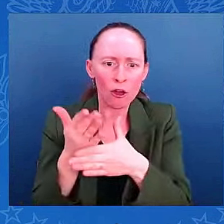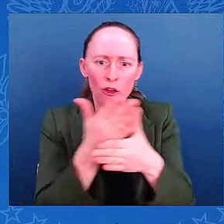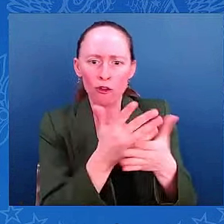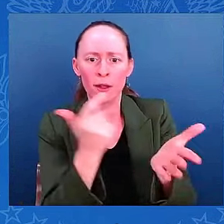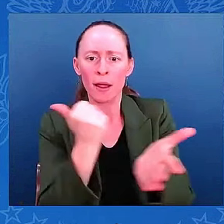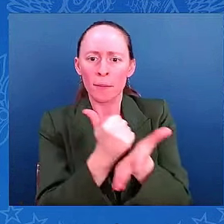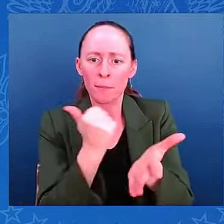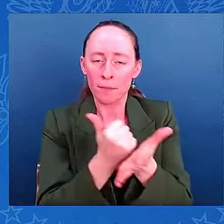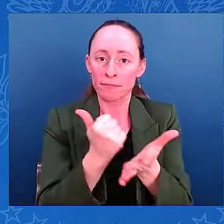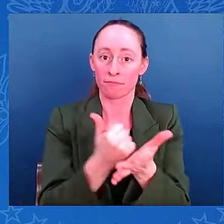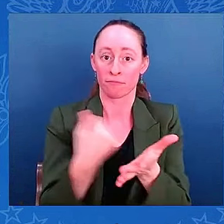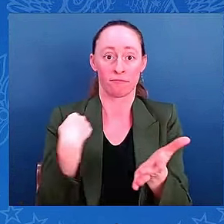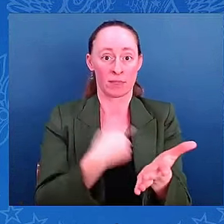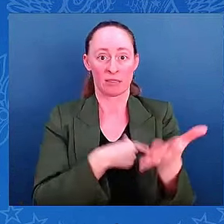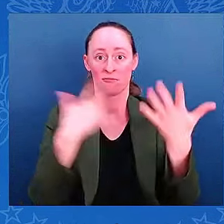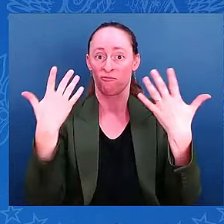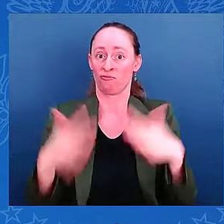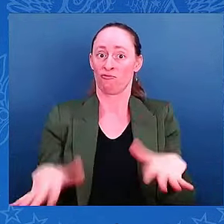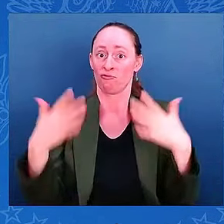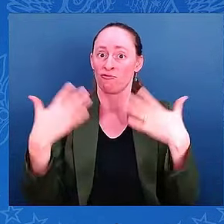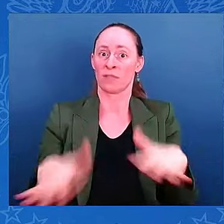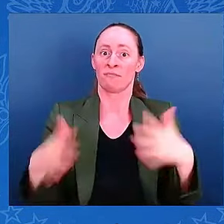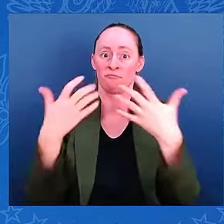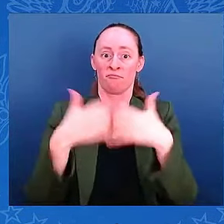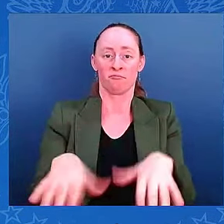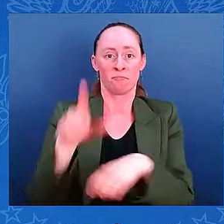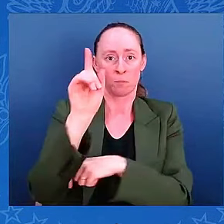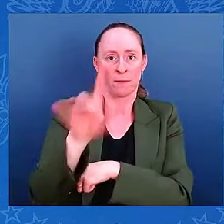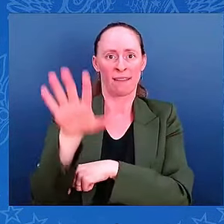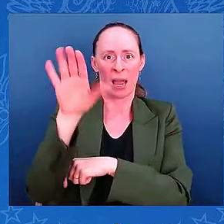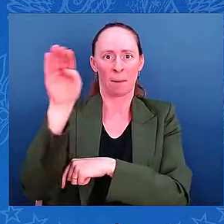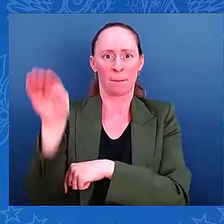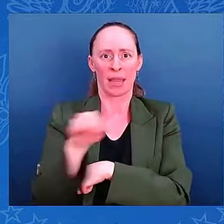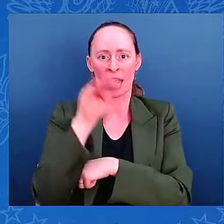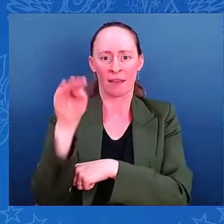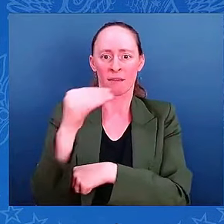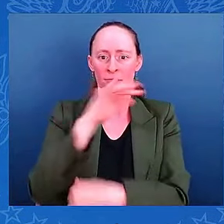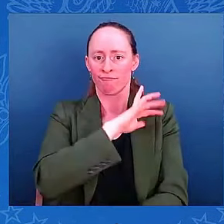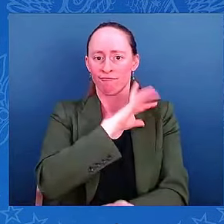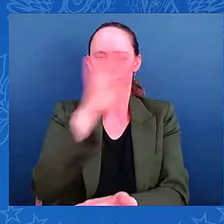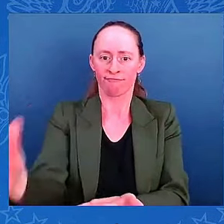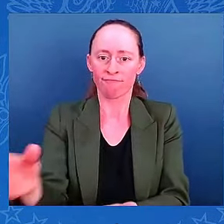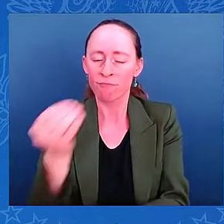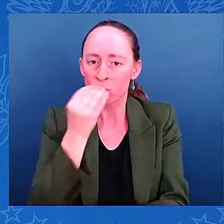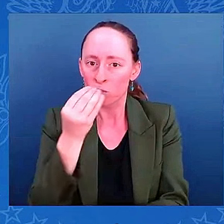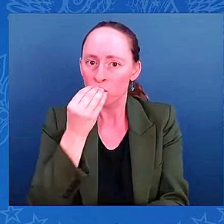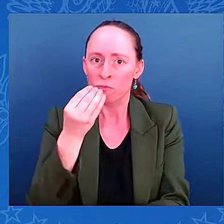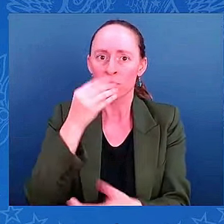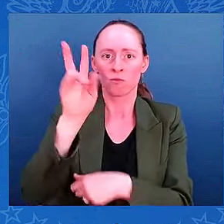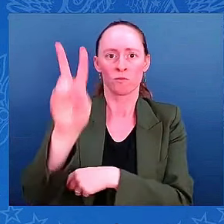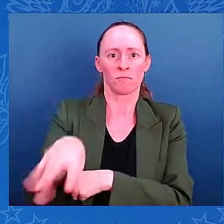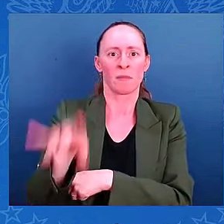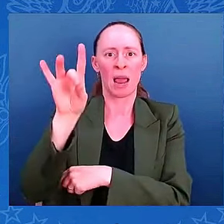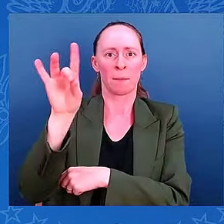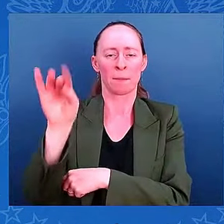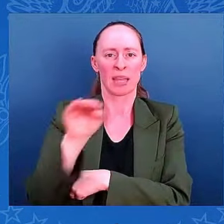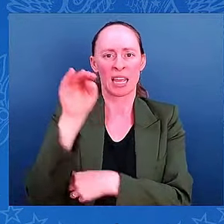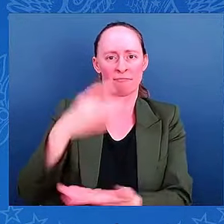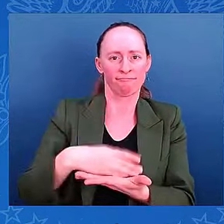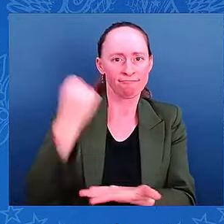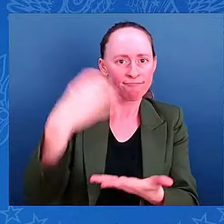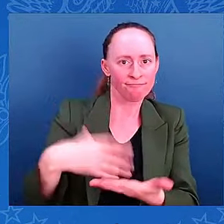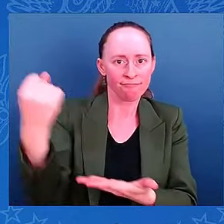.8 million liters of water ready to provide to people in need. The U.S. Corps of Engineers